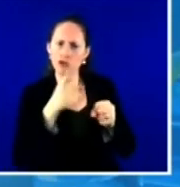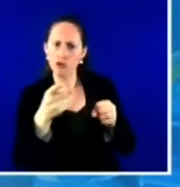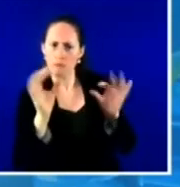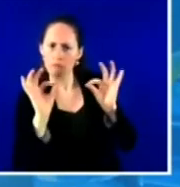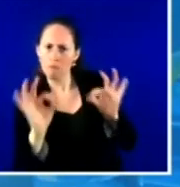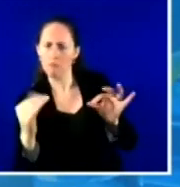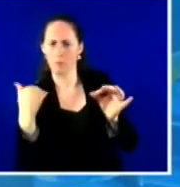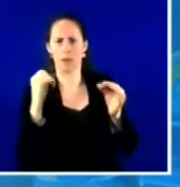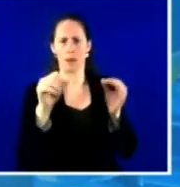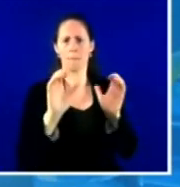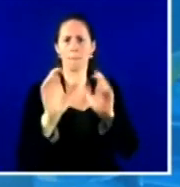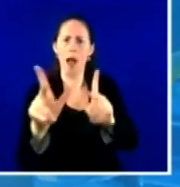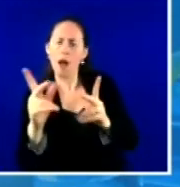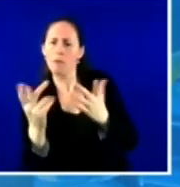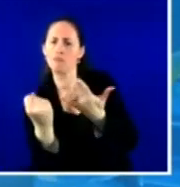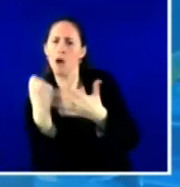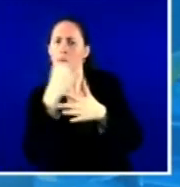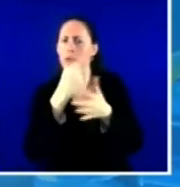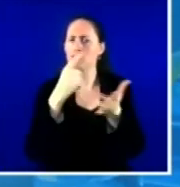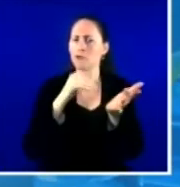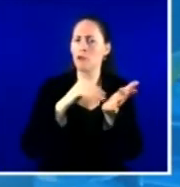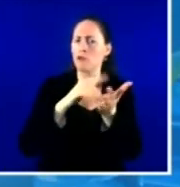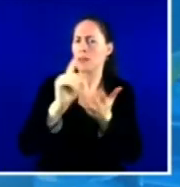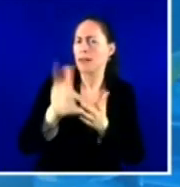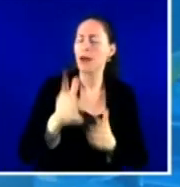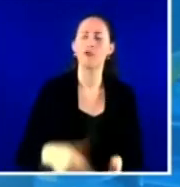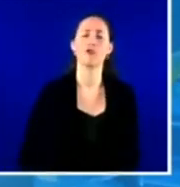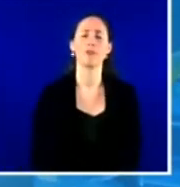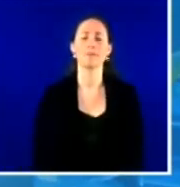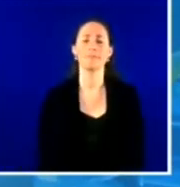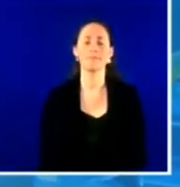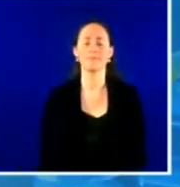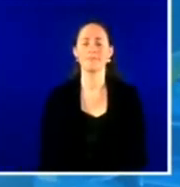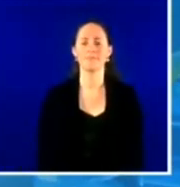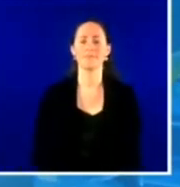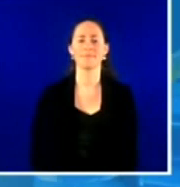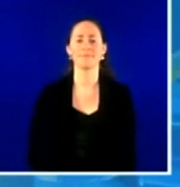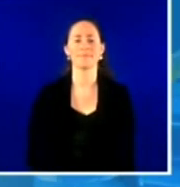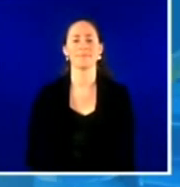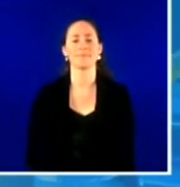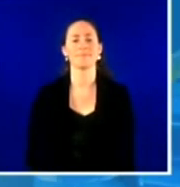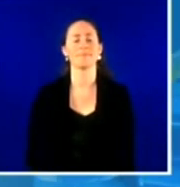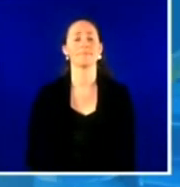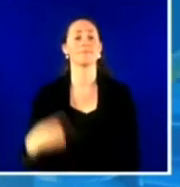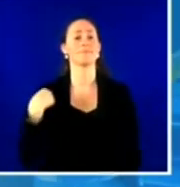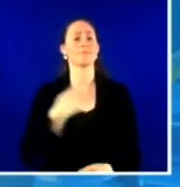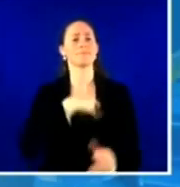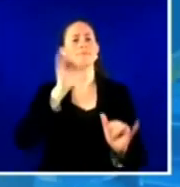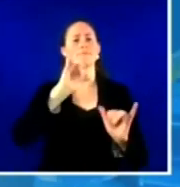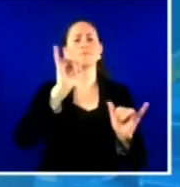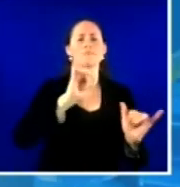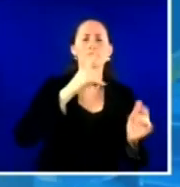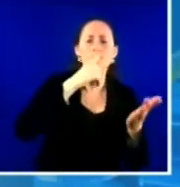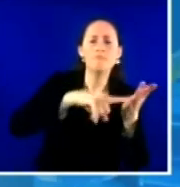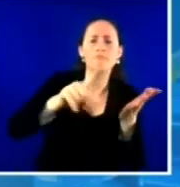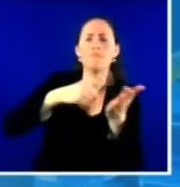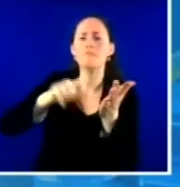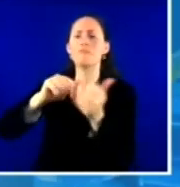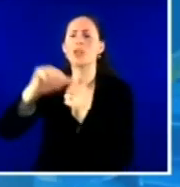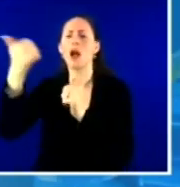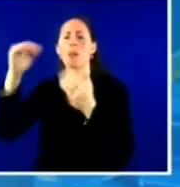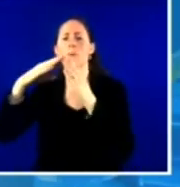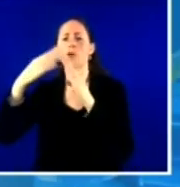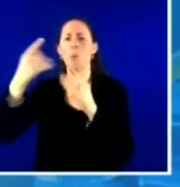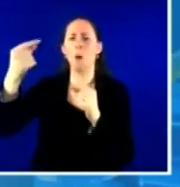department, but we looked at those areas, those communities that were underserved by zip code. And we put